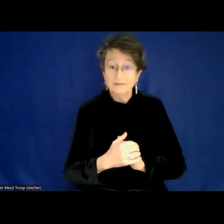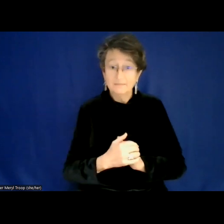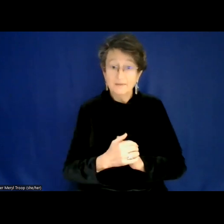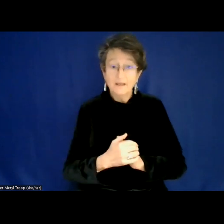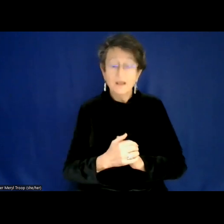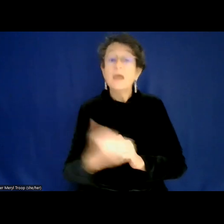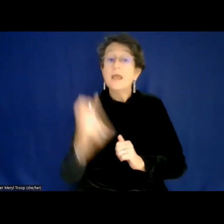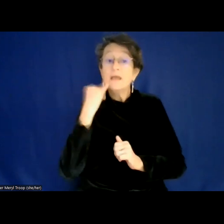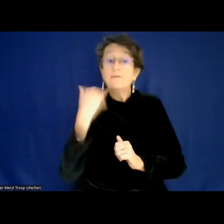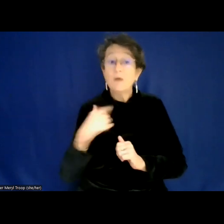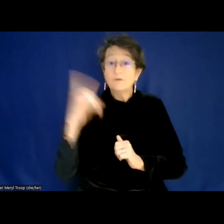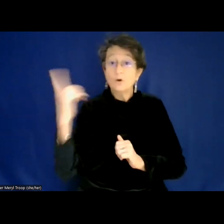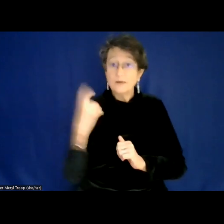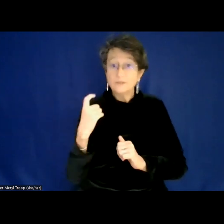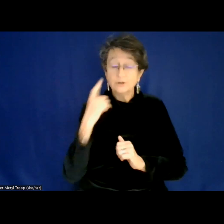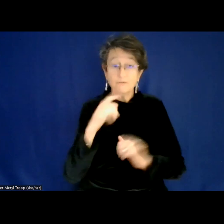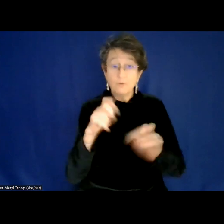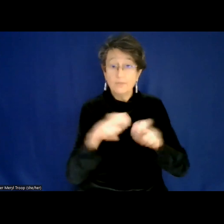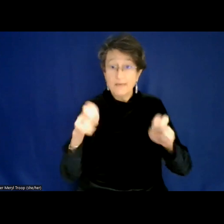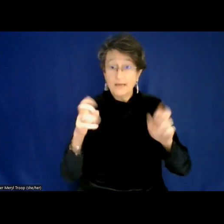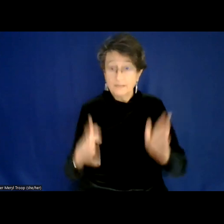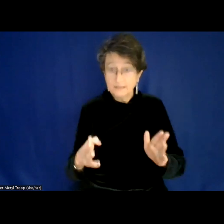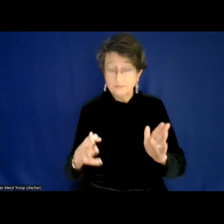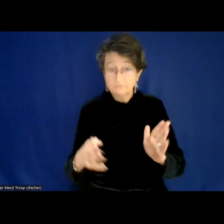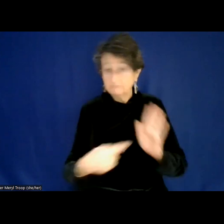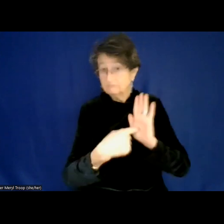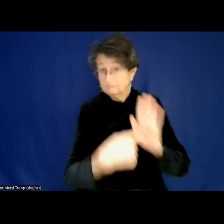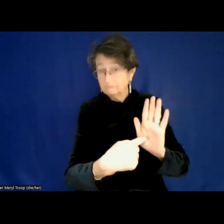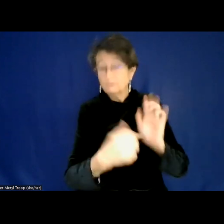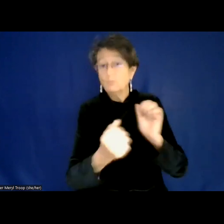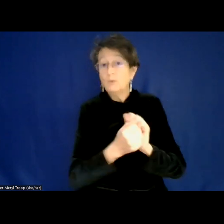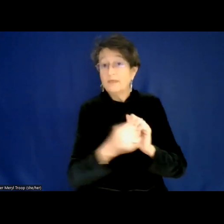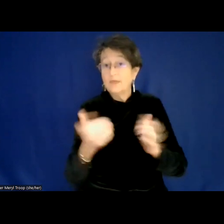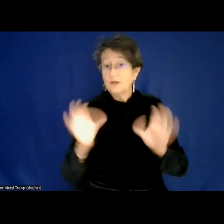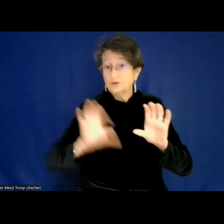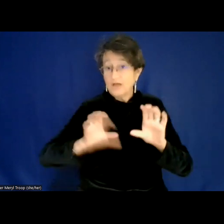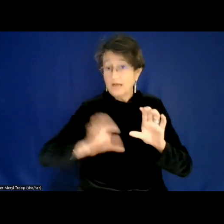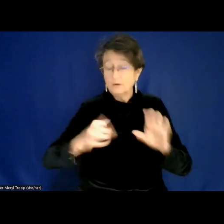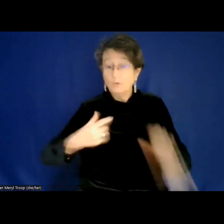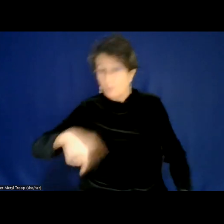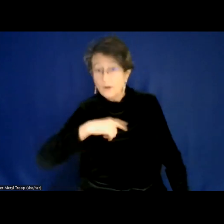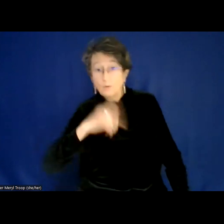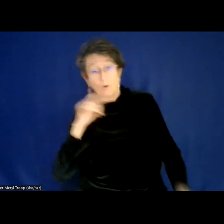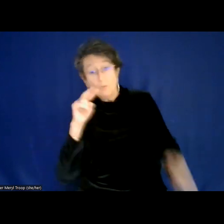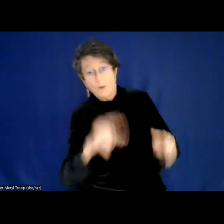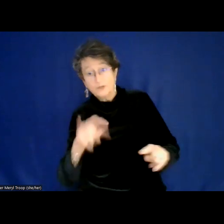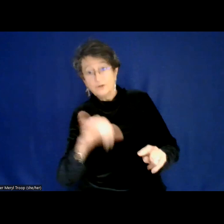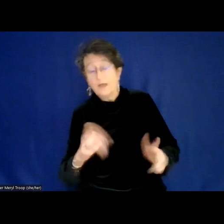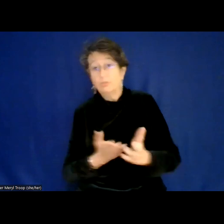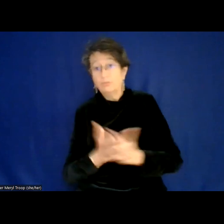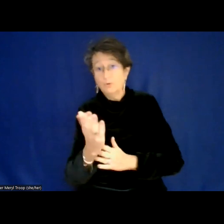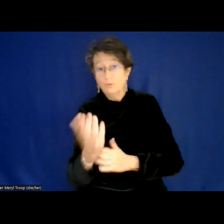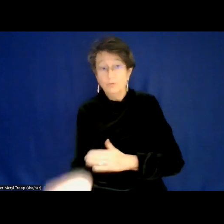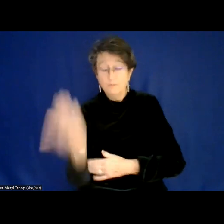our panelists, submit those questions via the chat. We're going to monitor that throughout our morning. So a pro tip